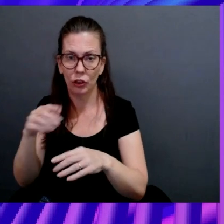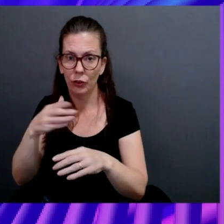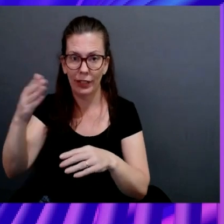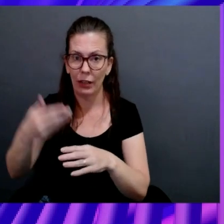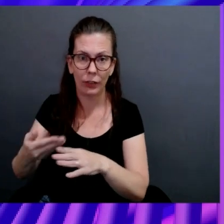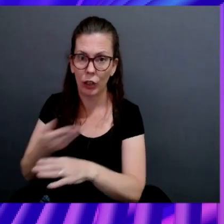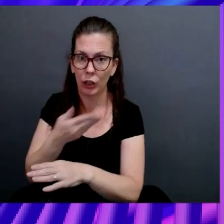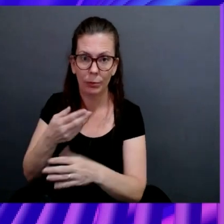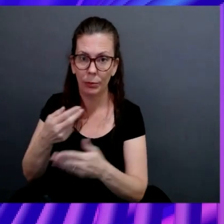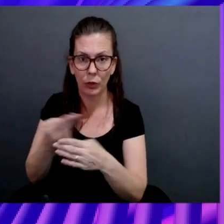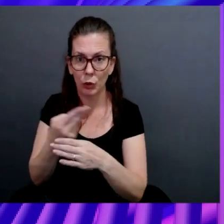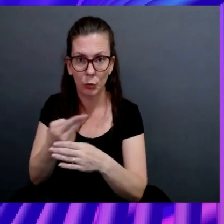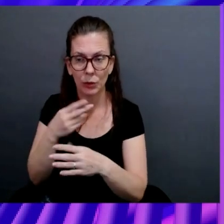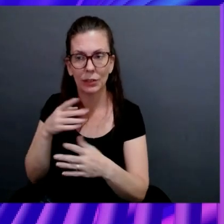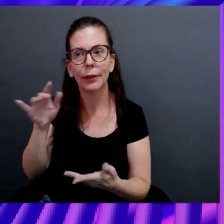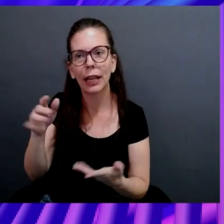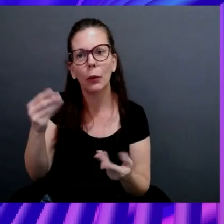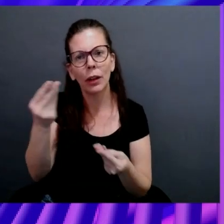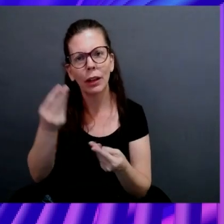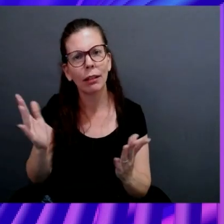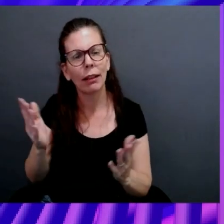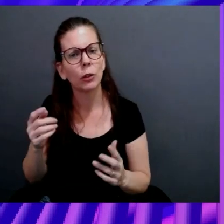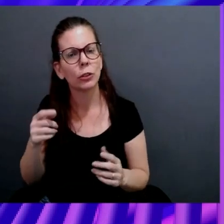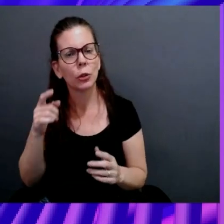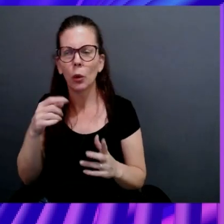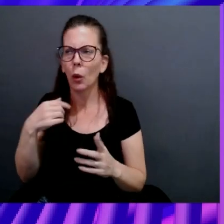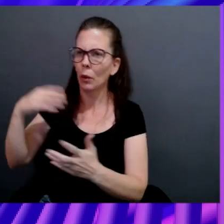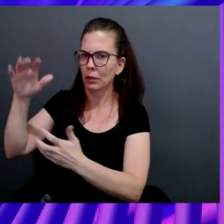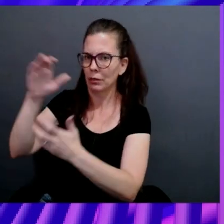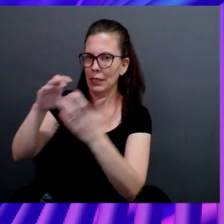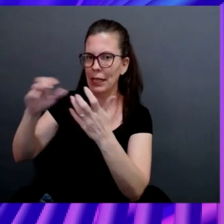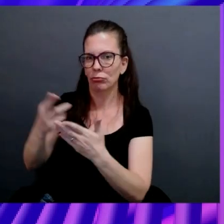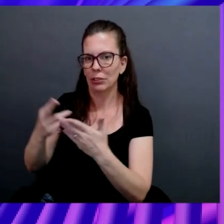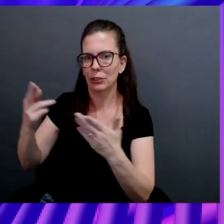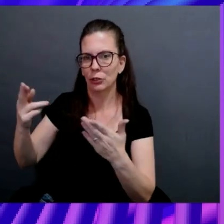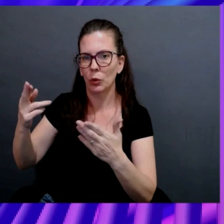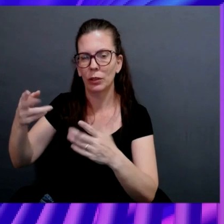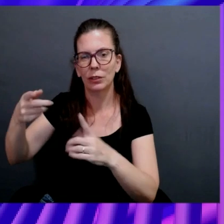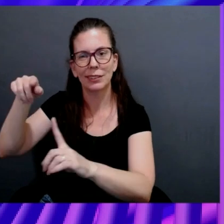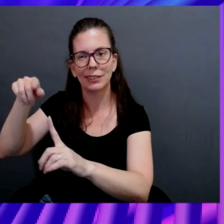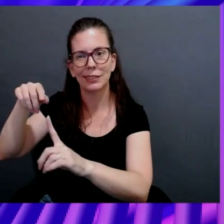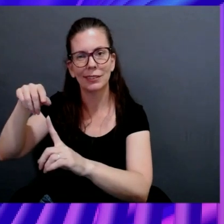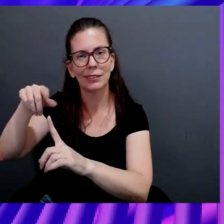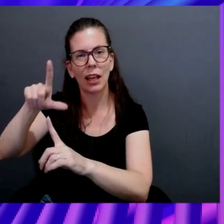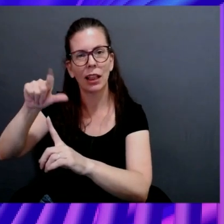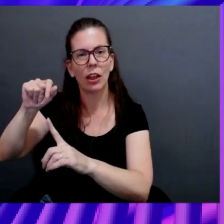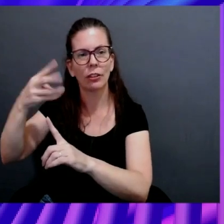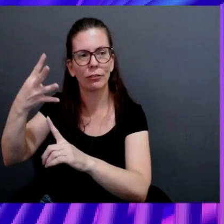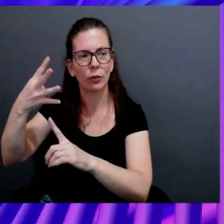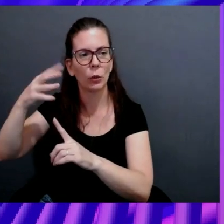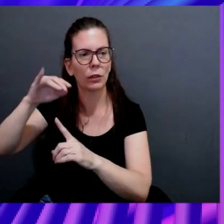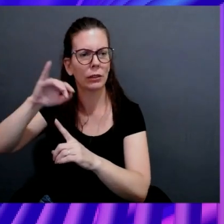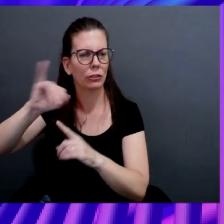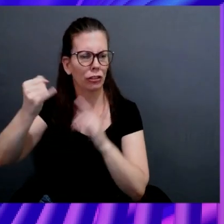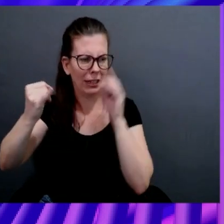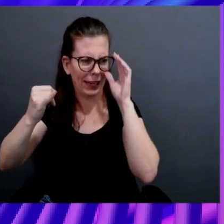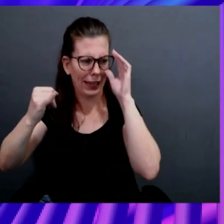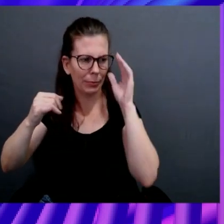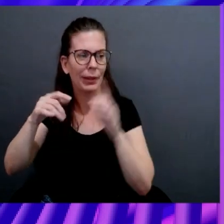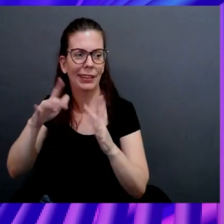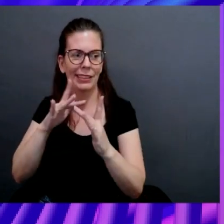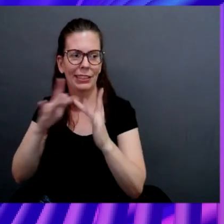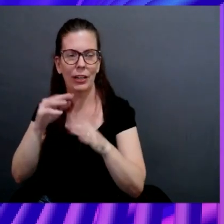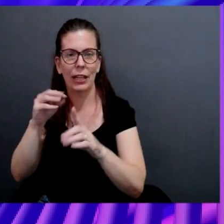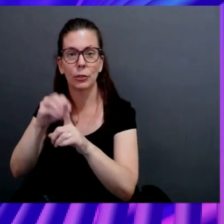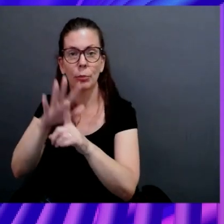now allows you to say, not only you have a cloud resource that has a Log4Shell, but listen to this. It is Internet exposed. It has a